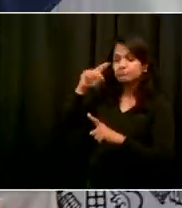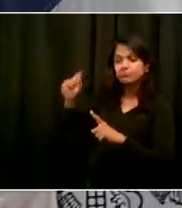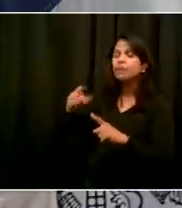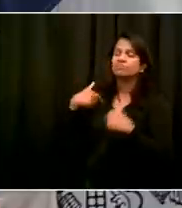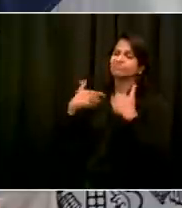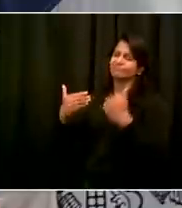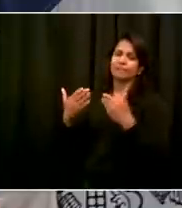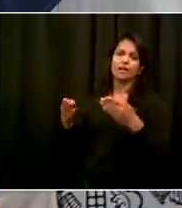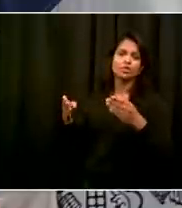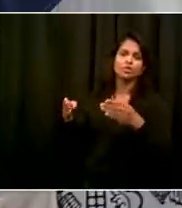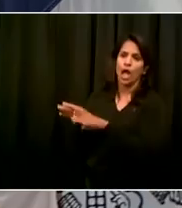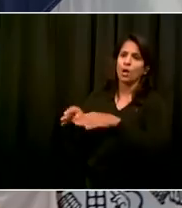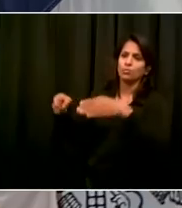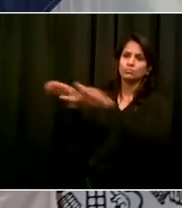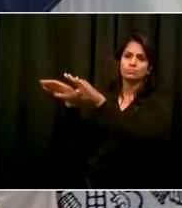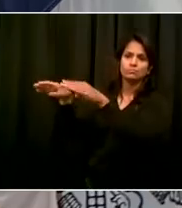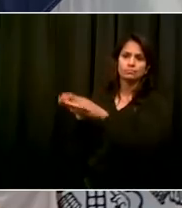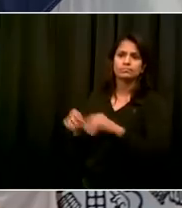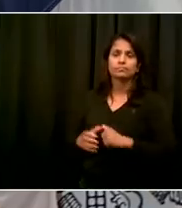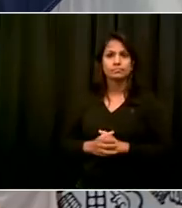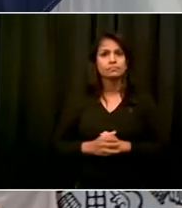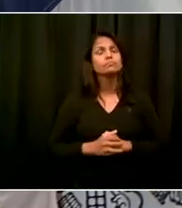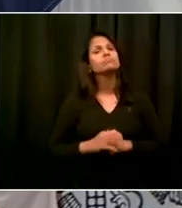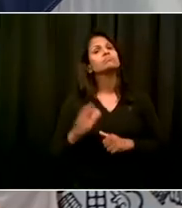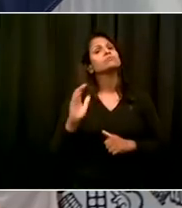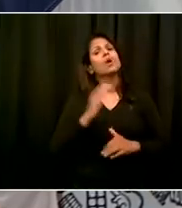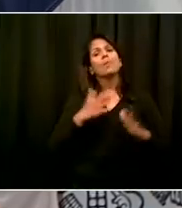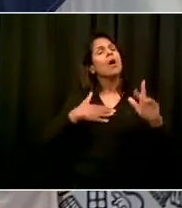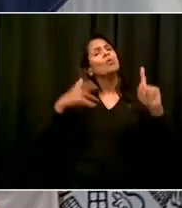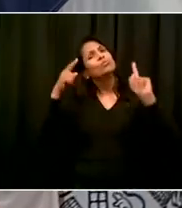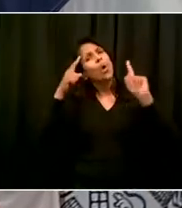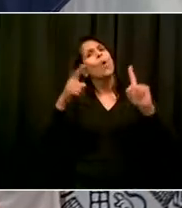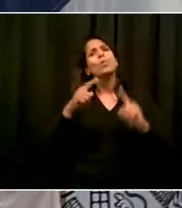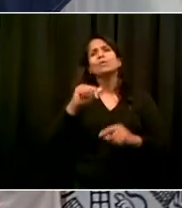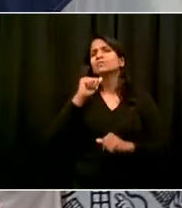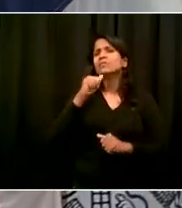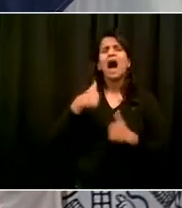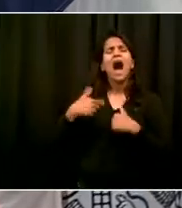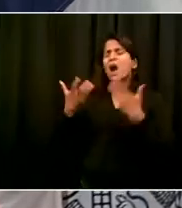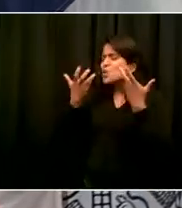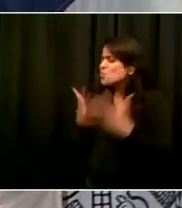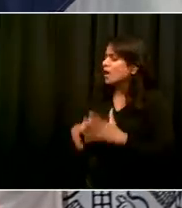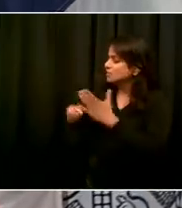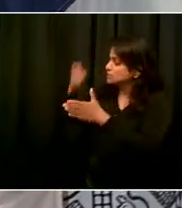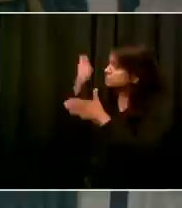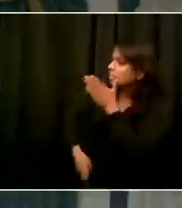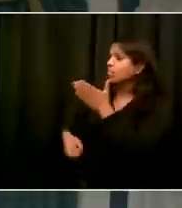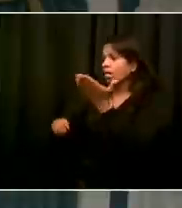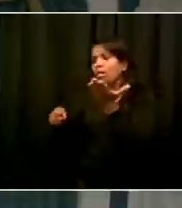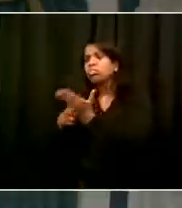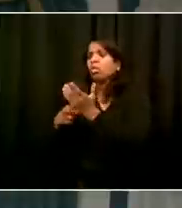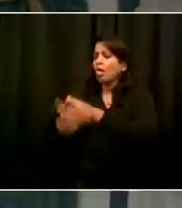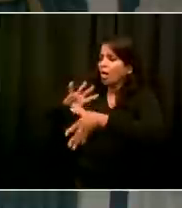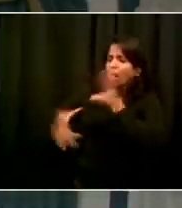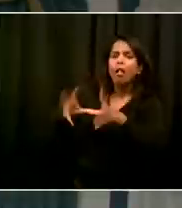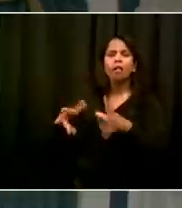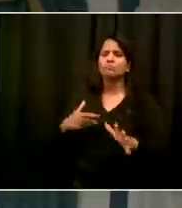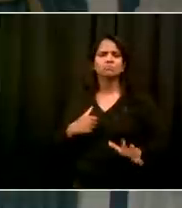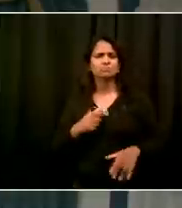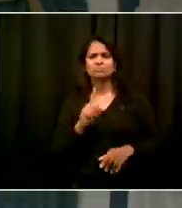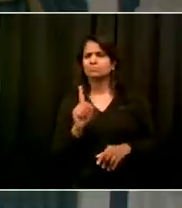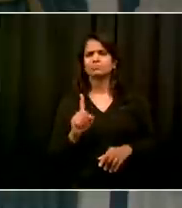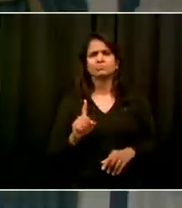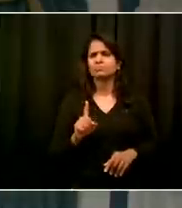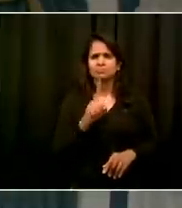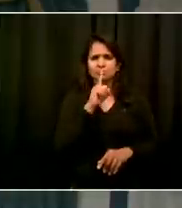stays solved. So that's my preface, Dr. Choksi, on the specific approach. Absolutely. And as the mayor has emphasized,